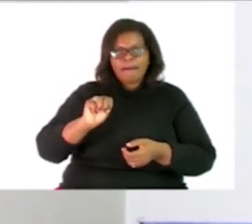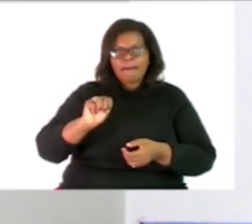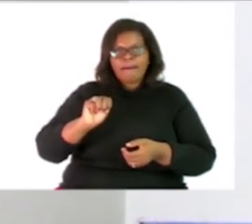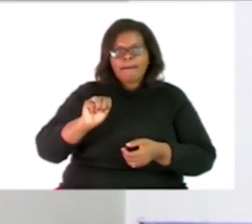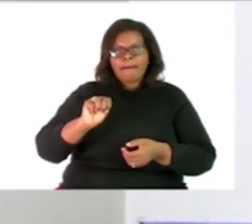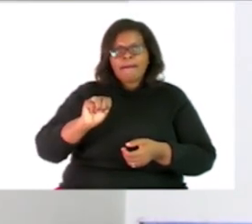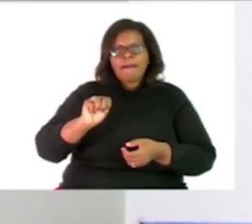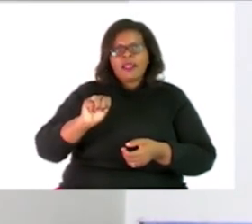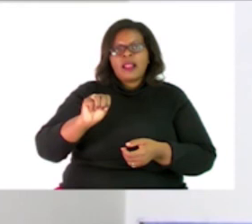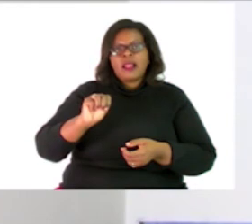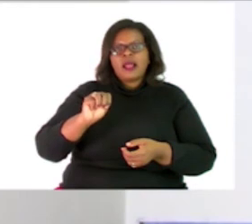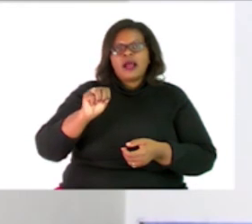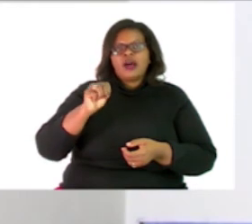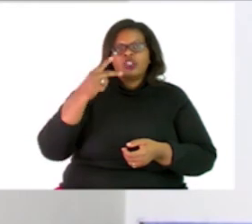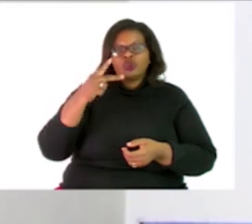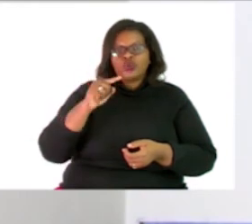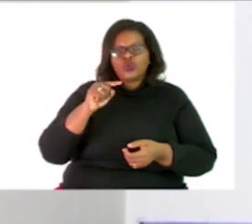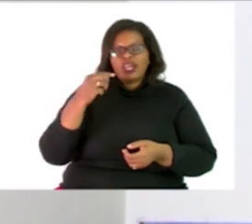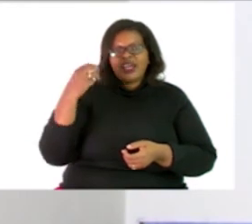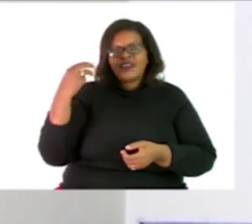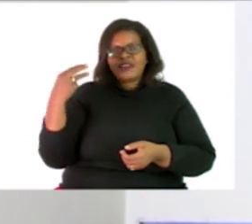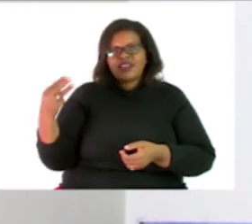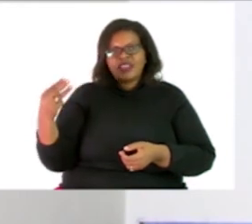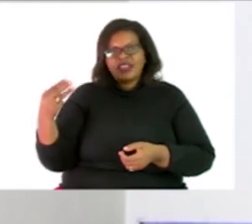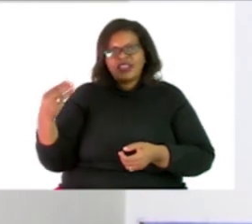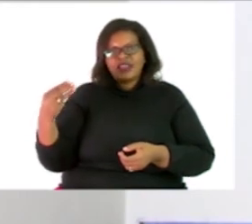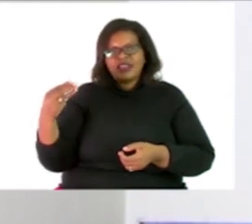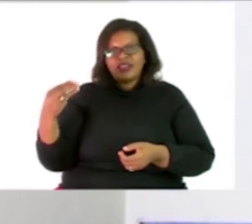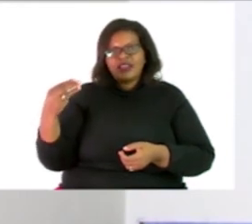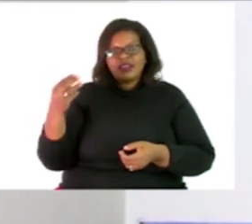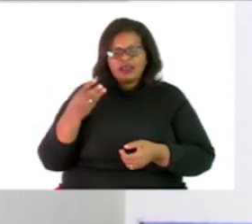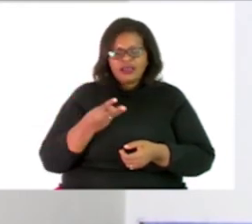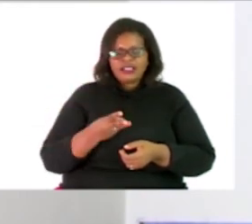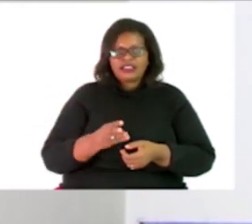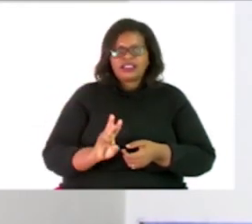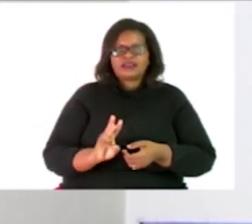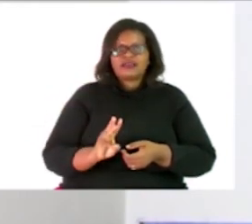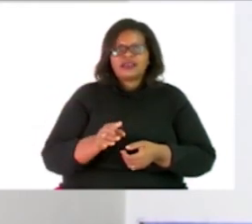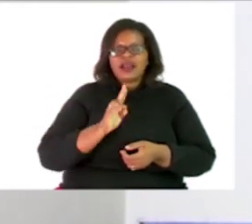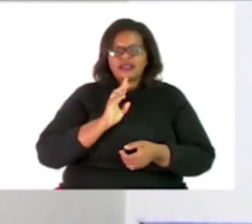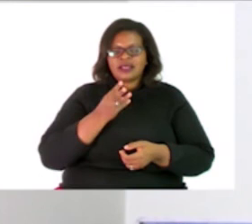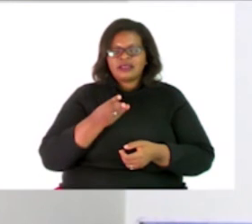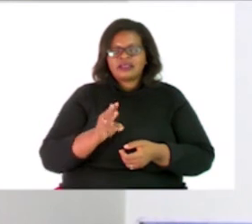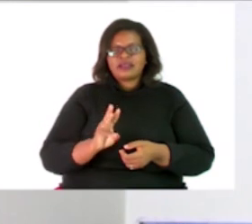of 2 and 3 is